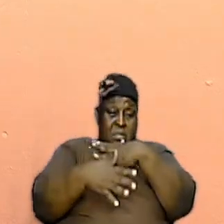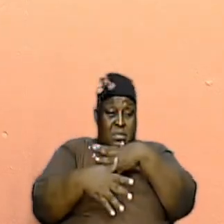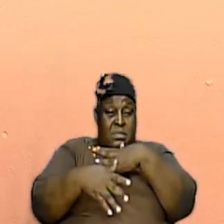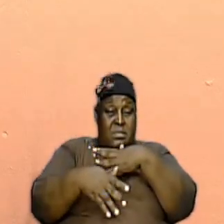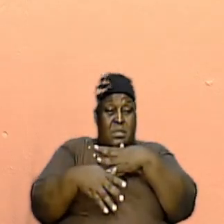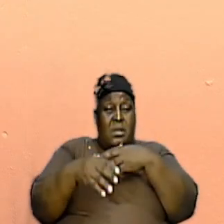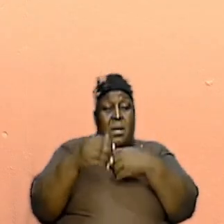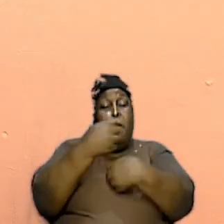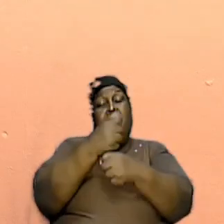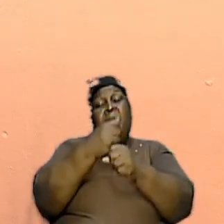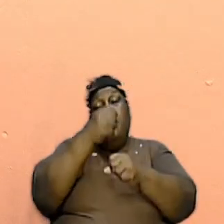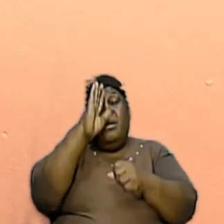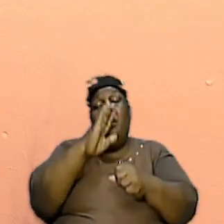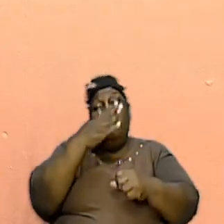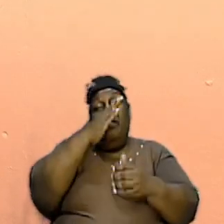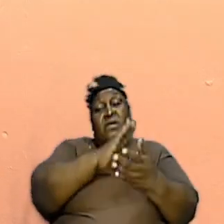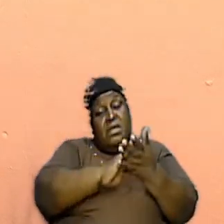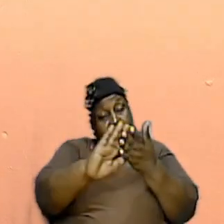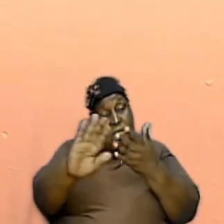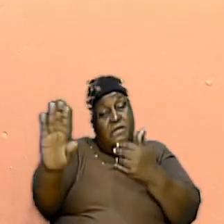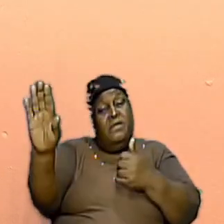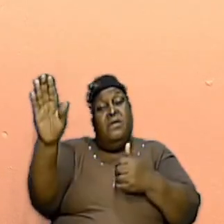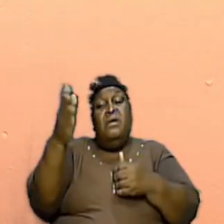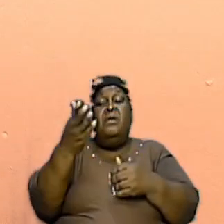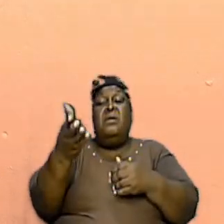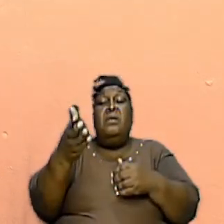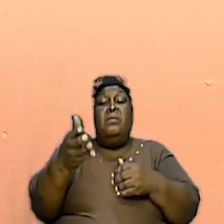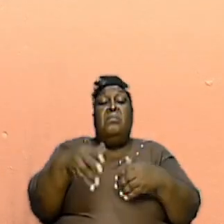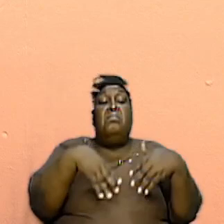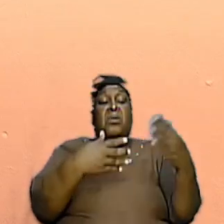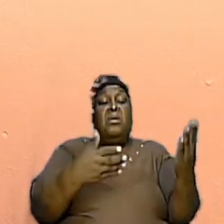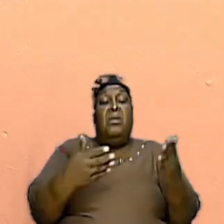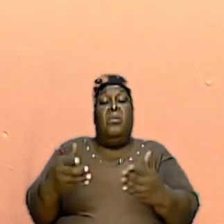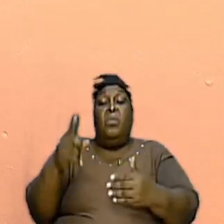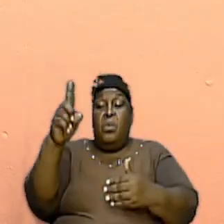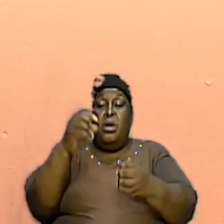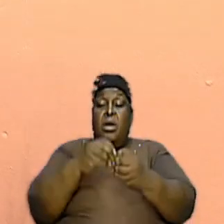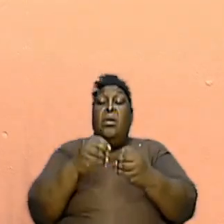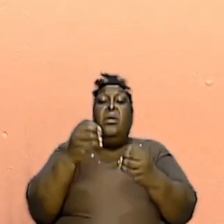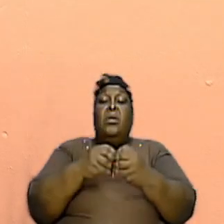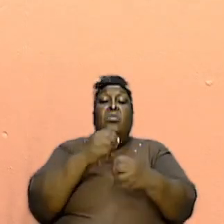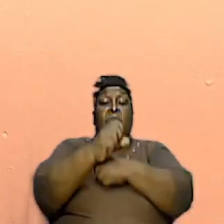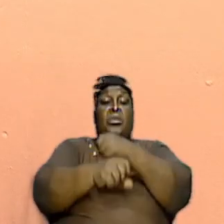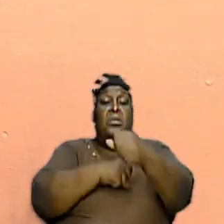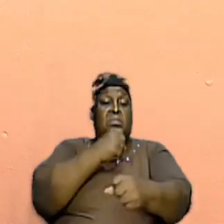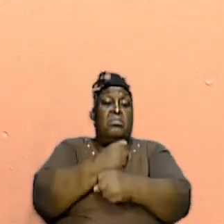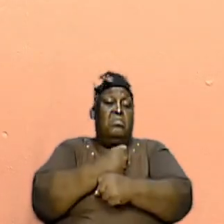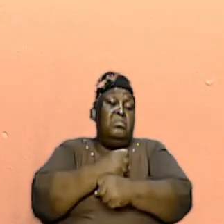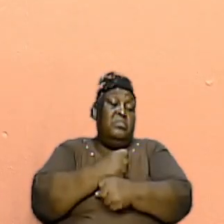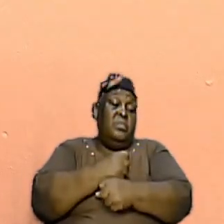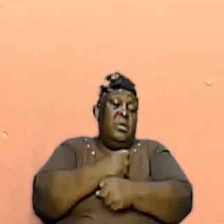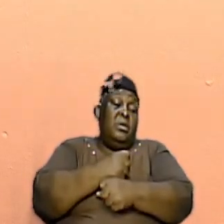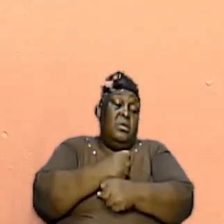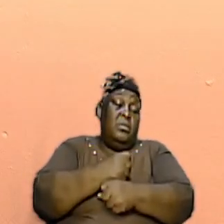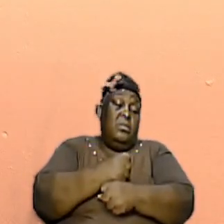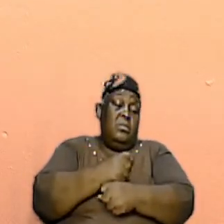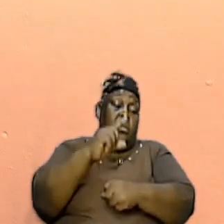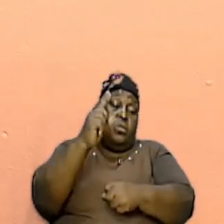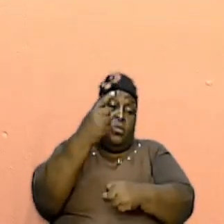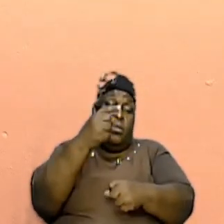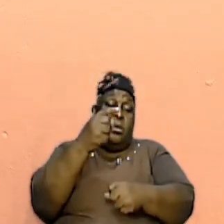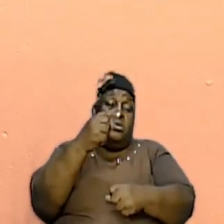to forgive them so that they could carry on one more year, even while that happened only once a year,